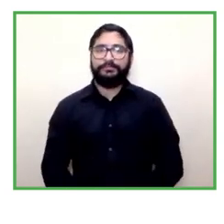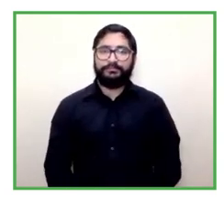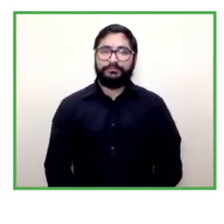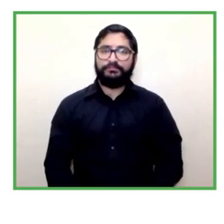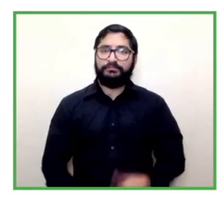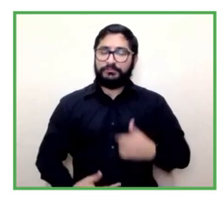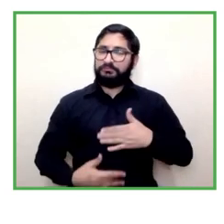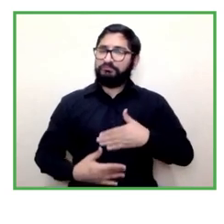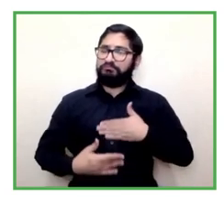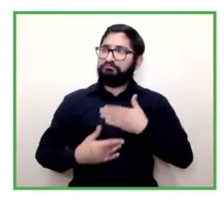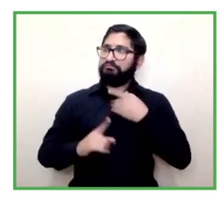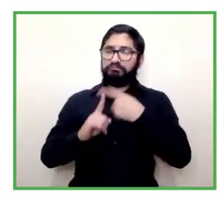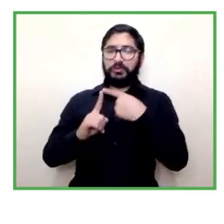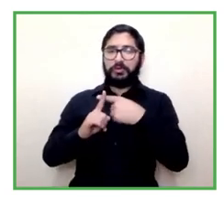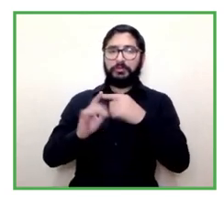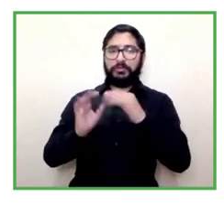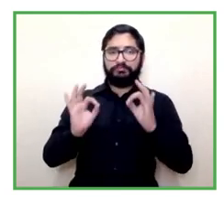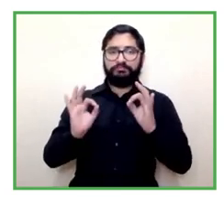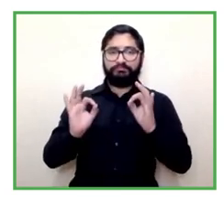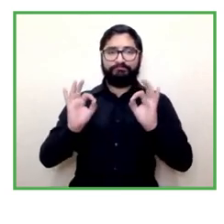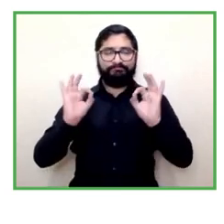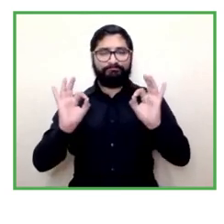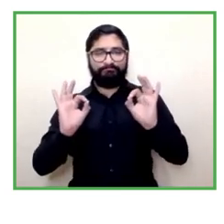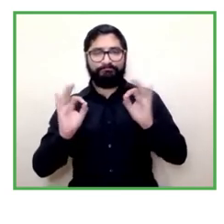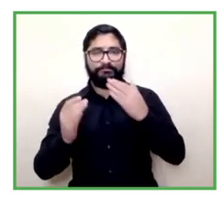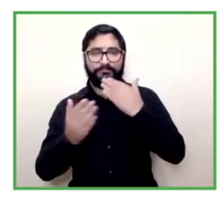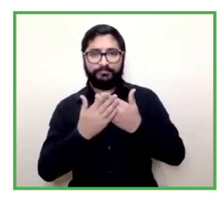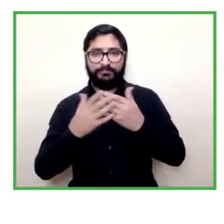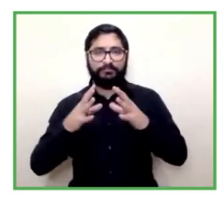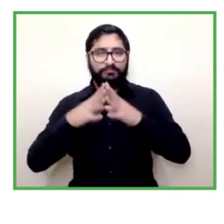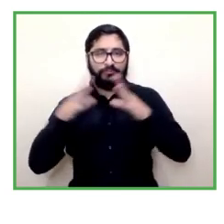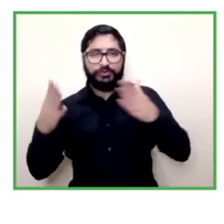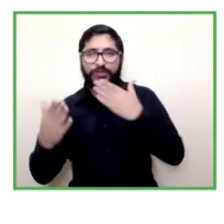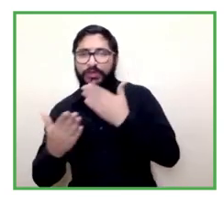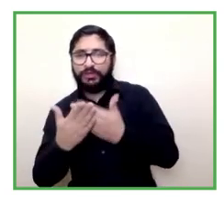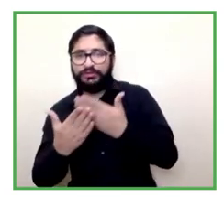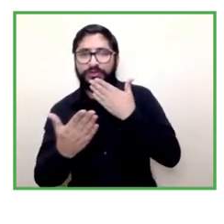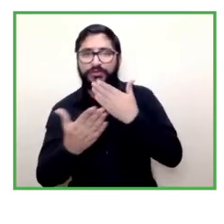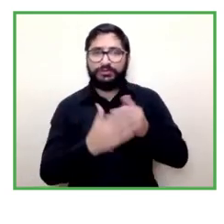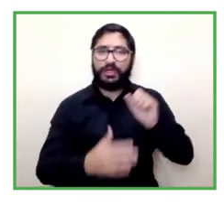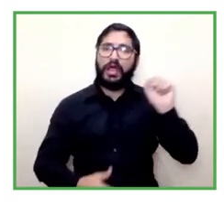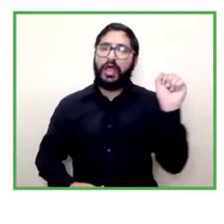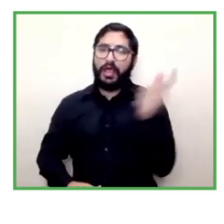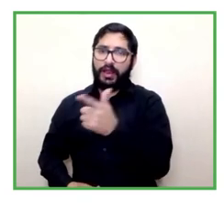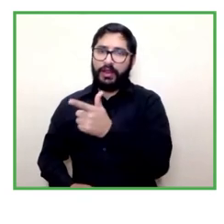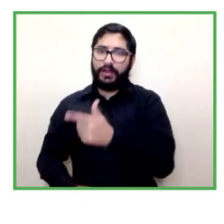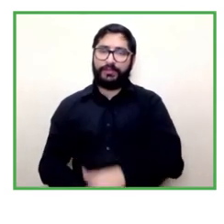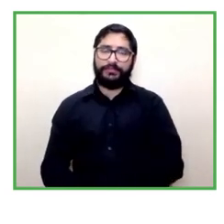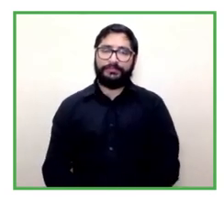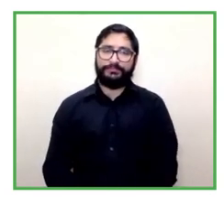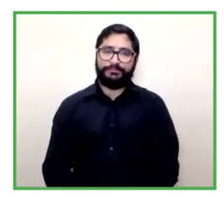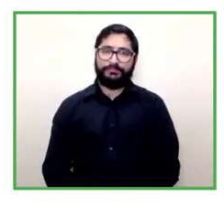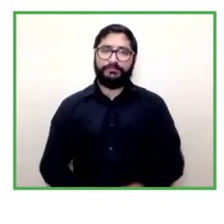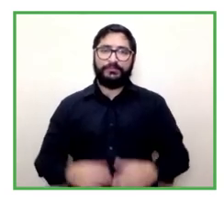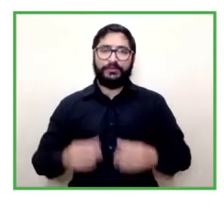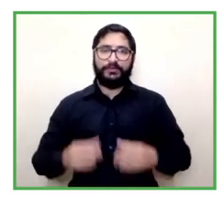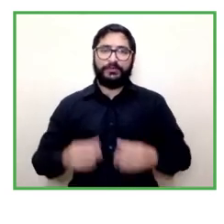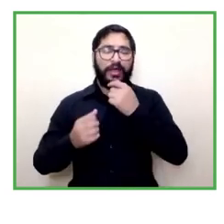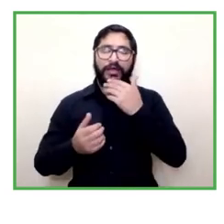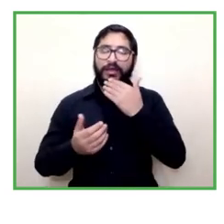It has been very interesting to listen to everyone. So thank you for participating. Thank you for inviting us.